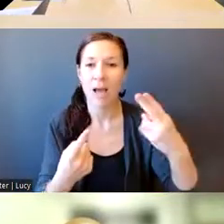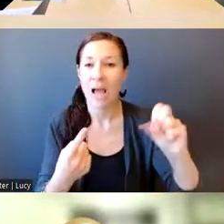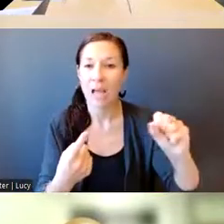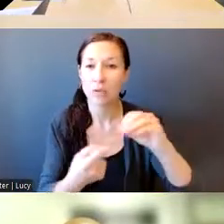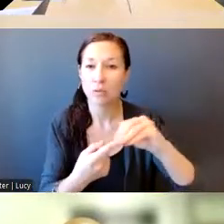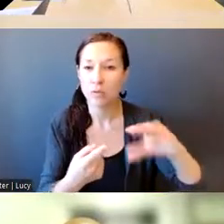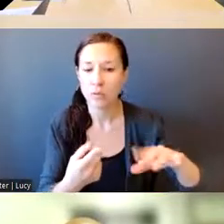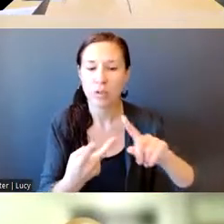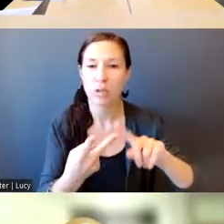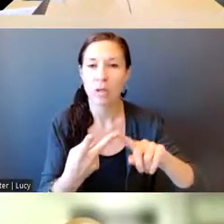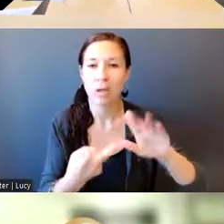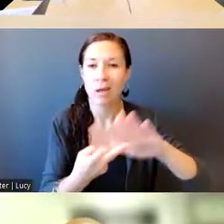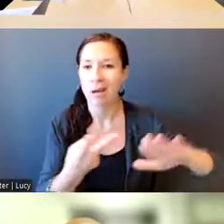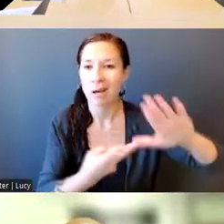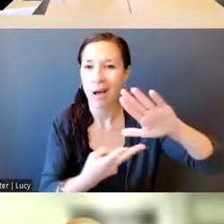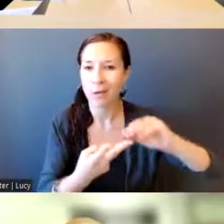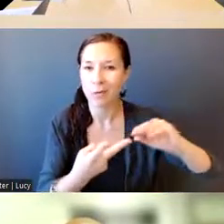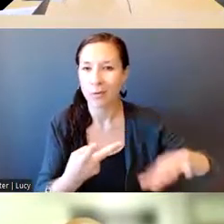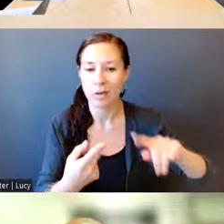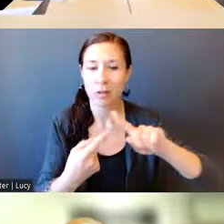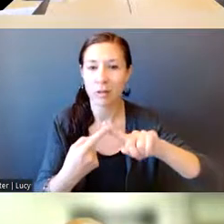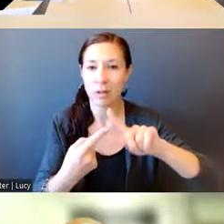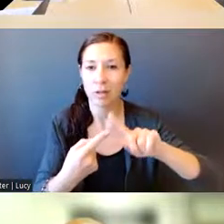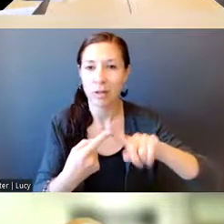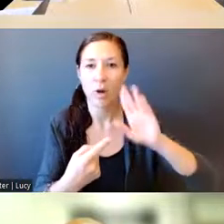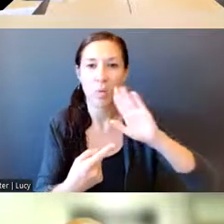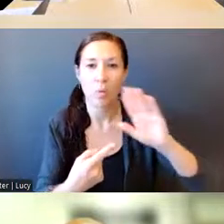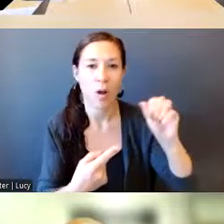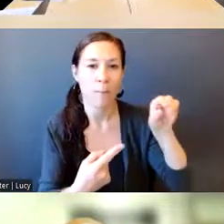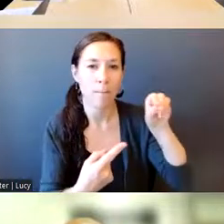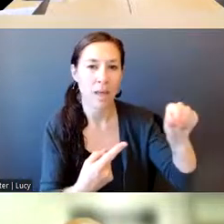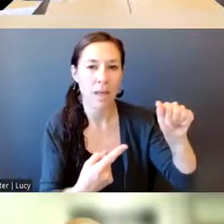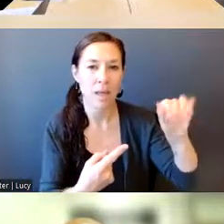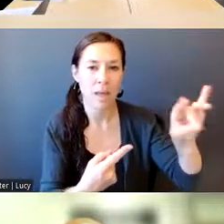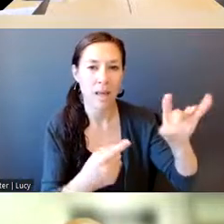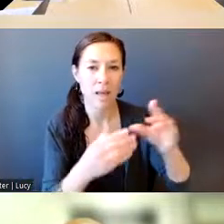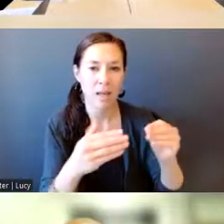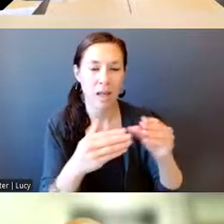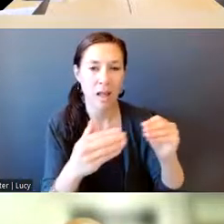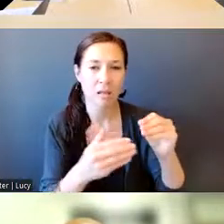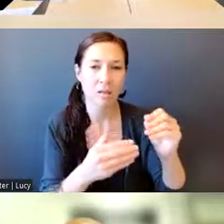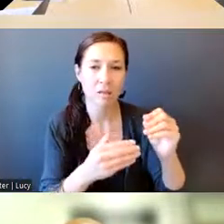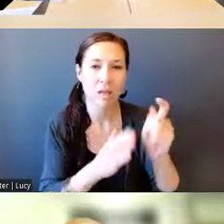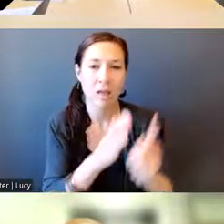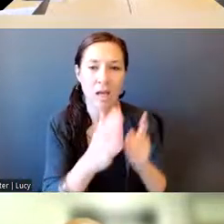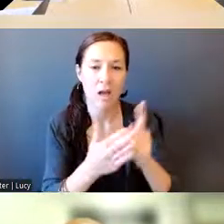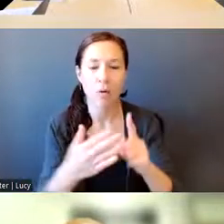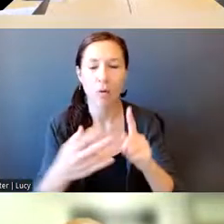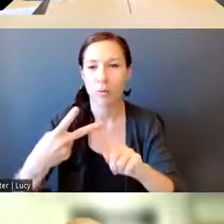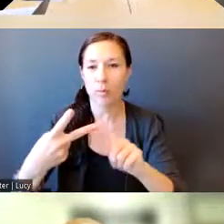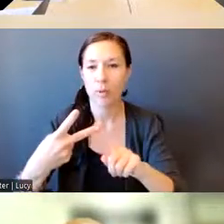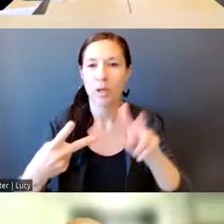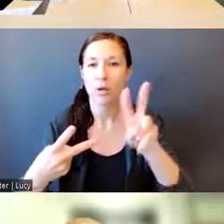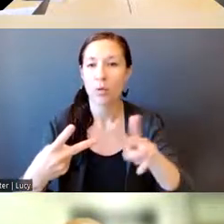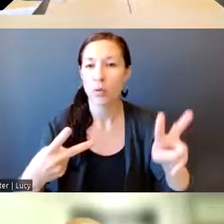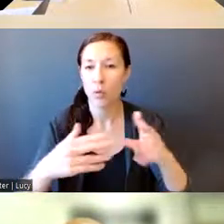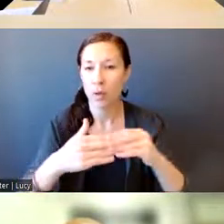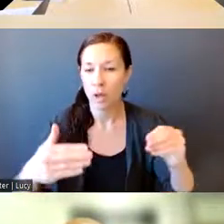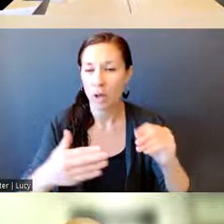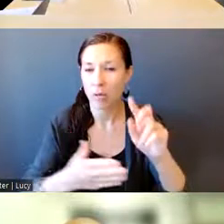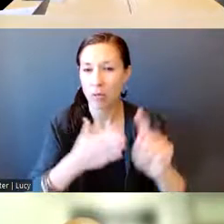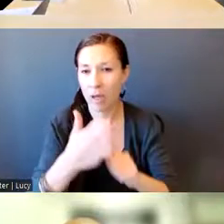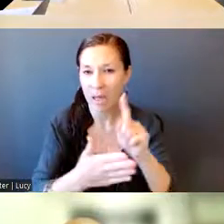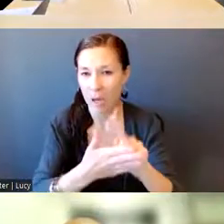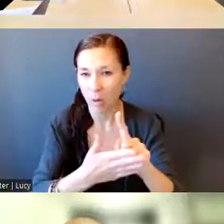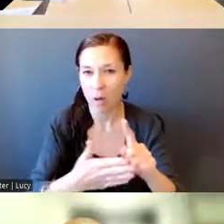student. The high school student will be paid $18 an hour. The college student will be paid $22 an hour. We are actively